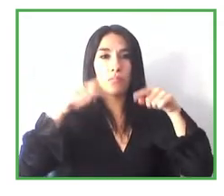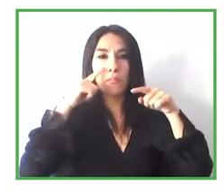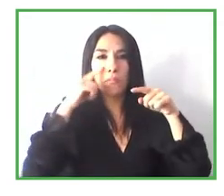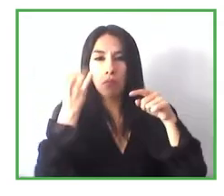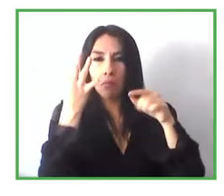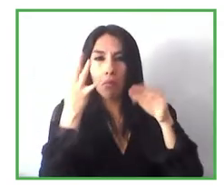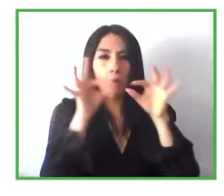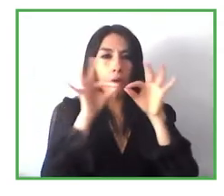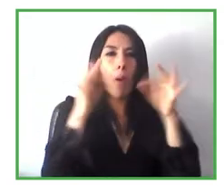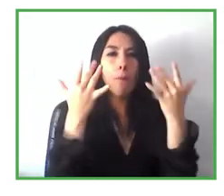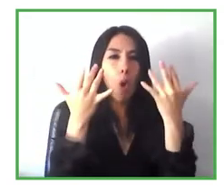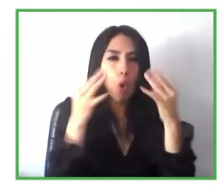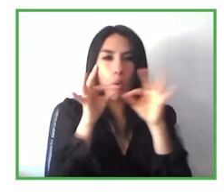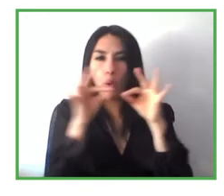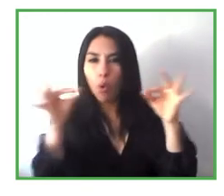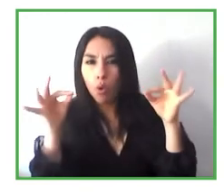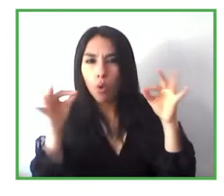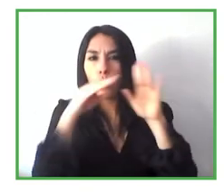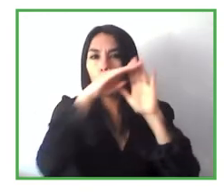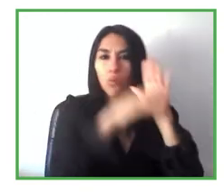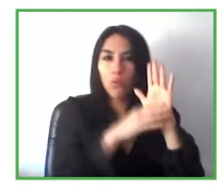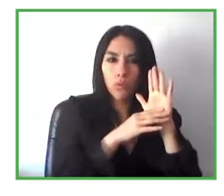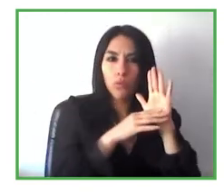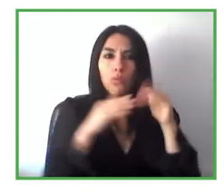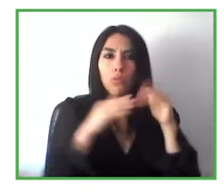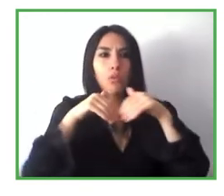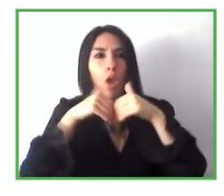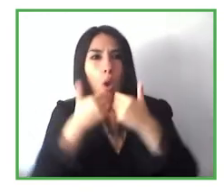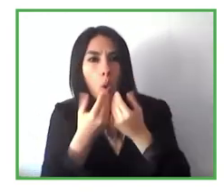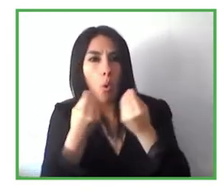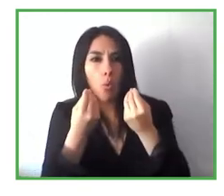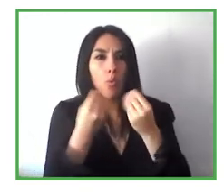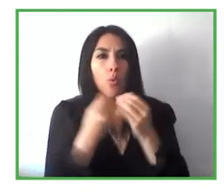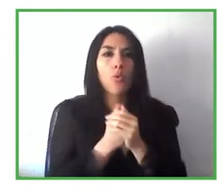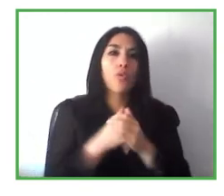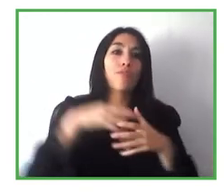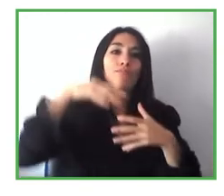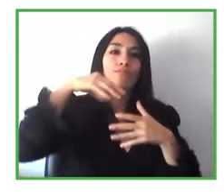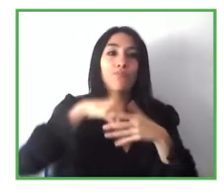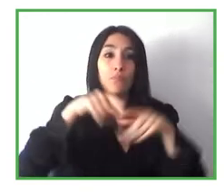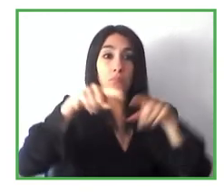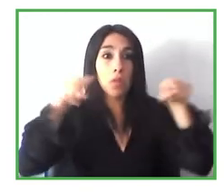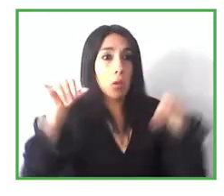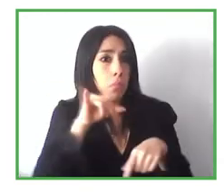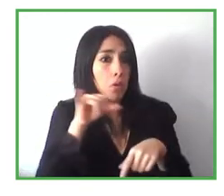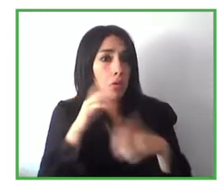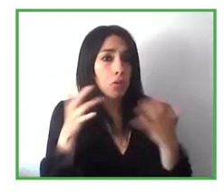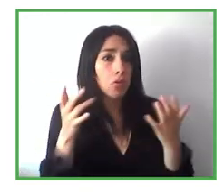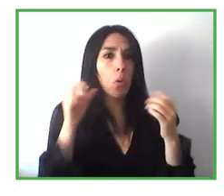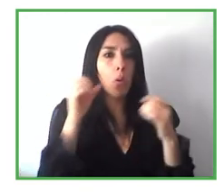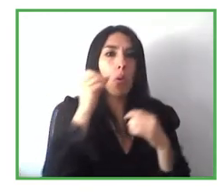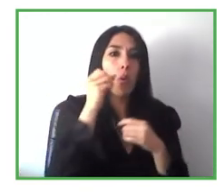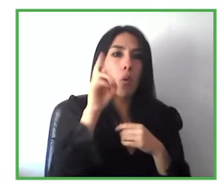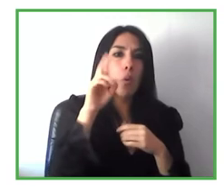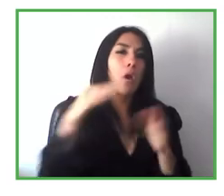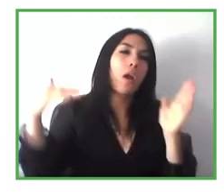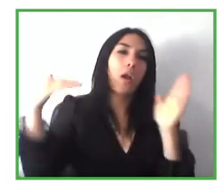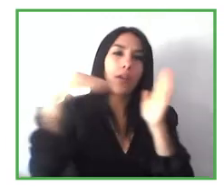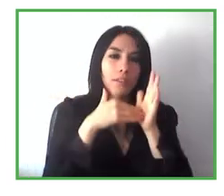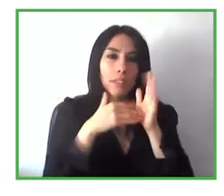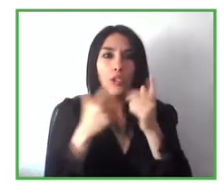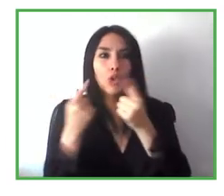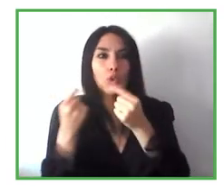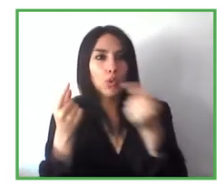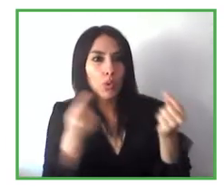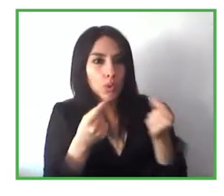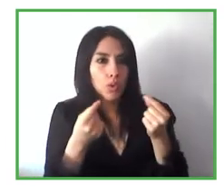terms of how we can introduce technology in the equipment itself. So in a way, what we want to do is to make